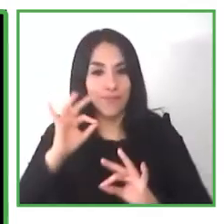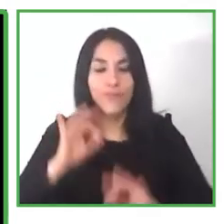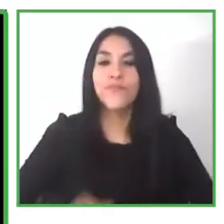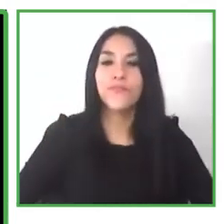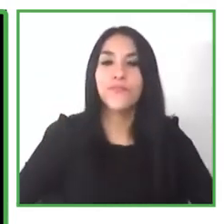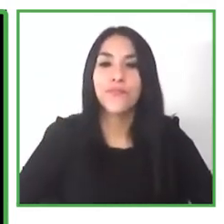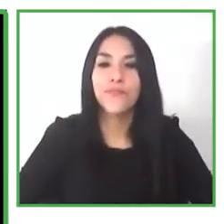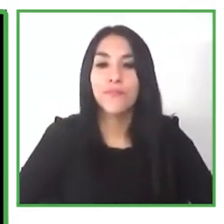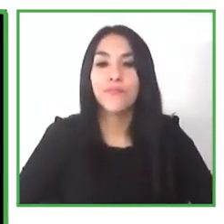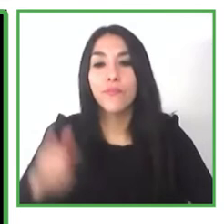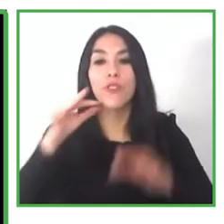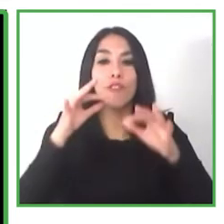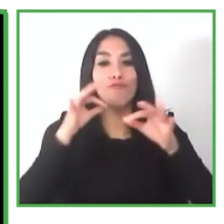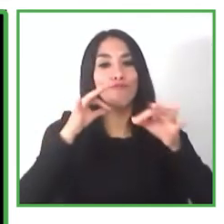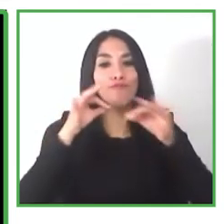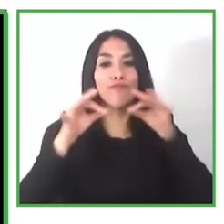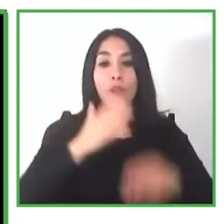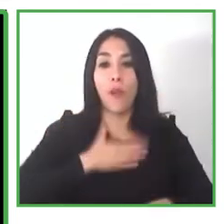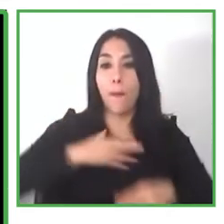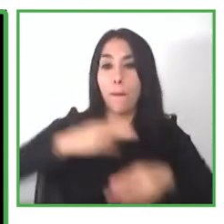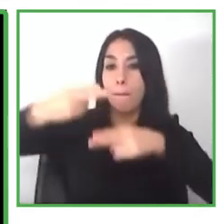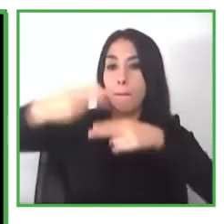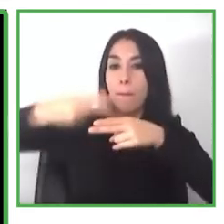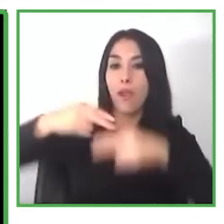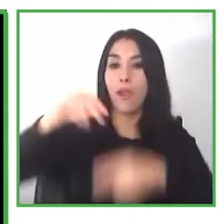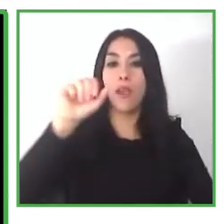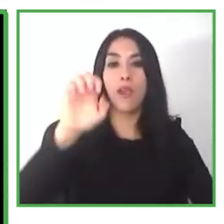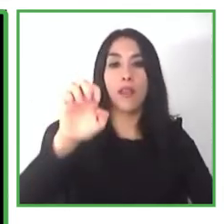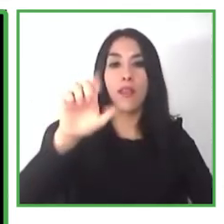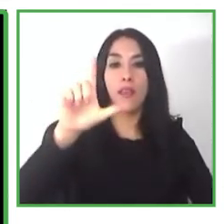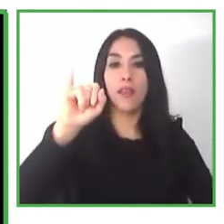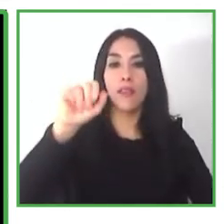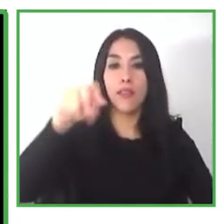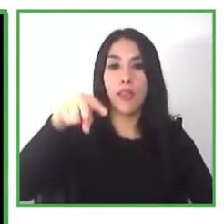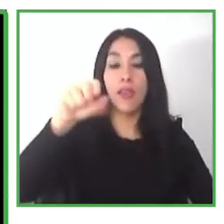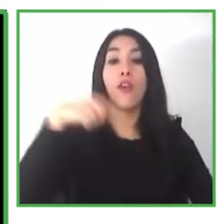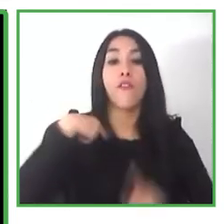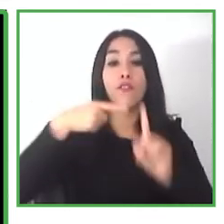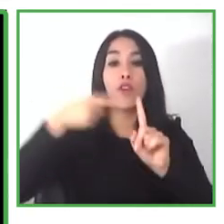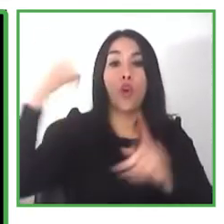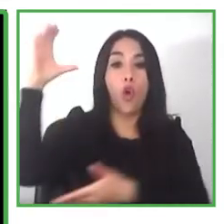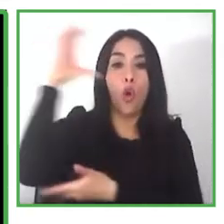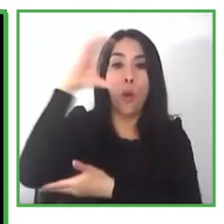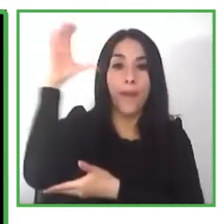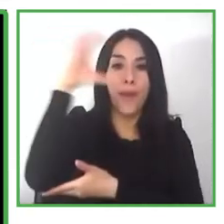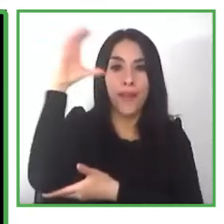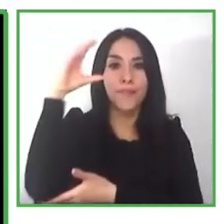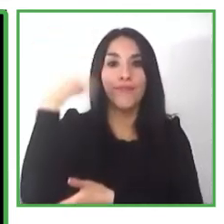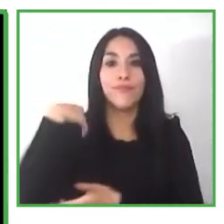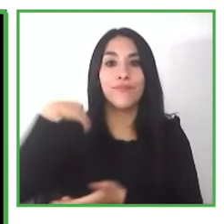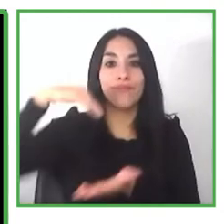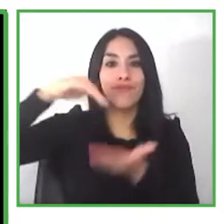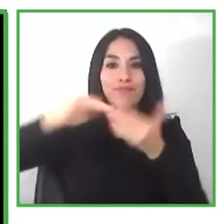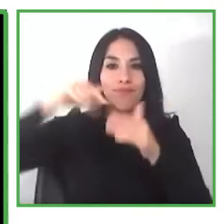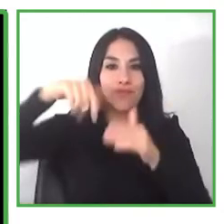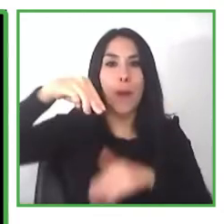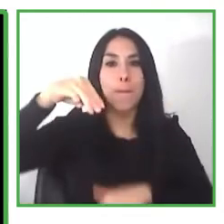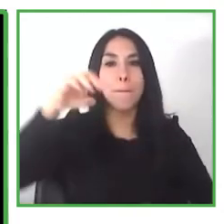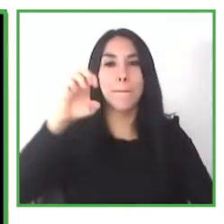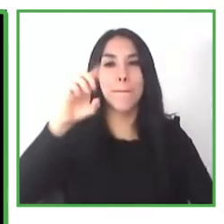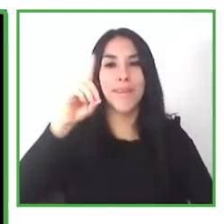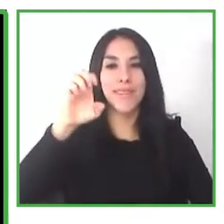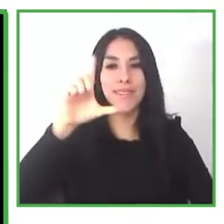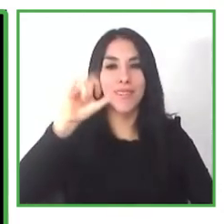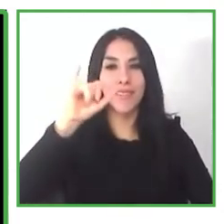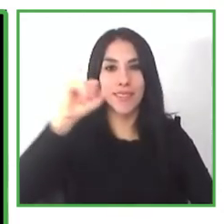colombia specifically from medellín and i represent a crear unidos corporation as to translate